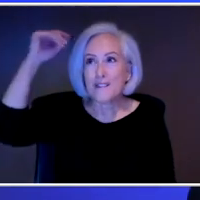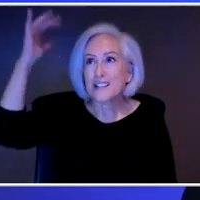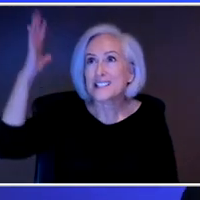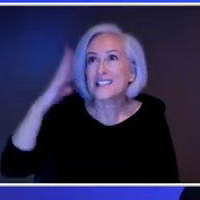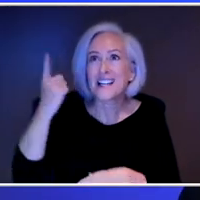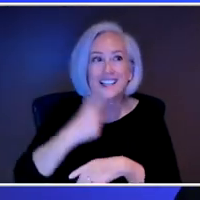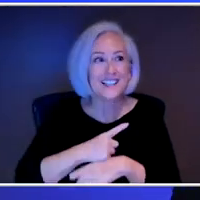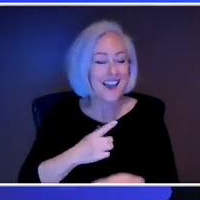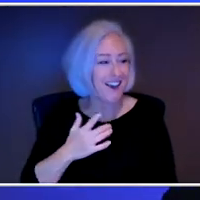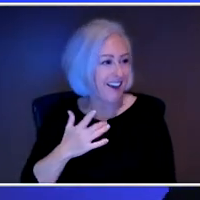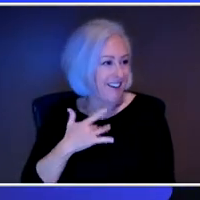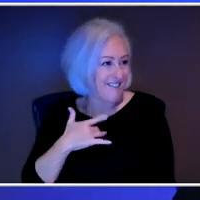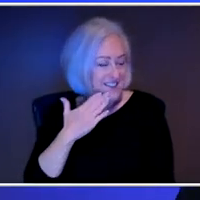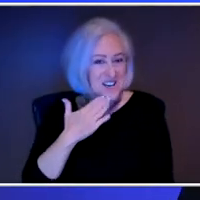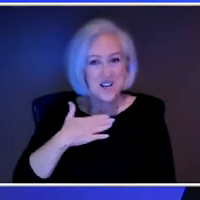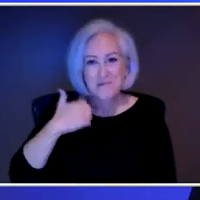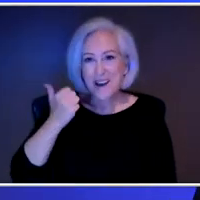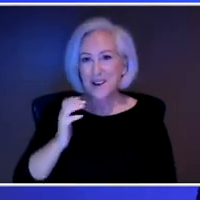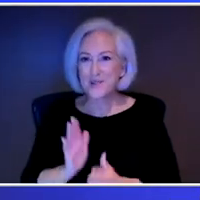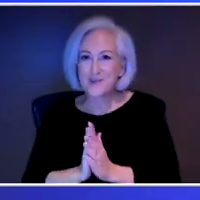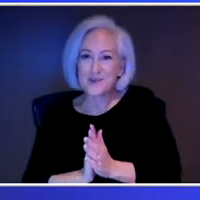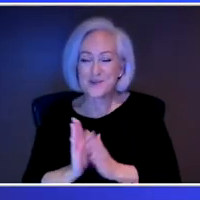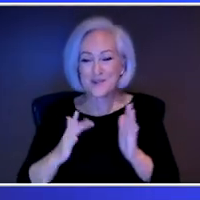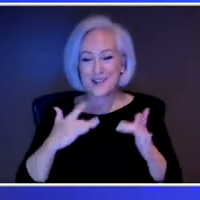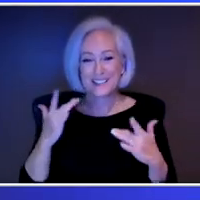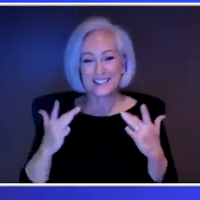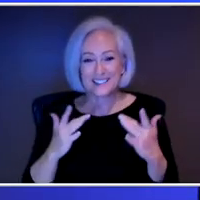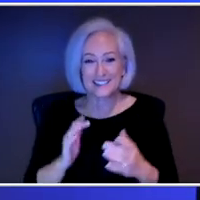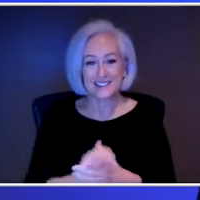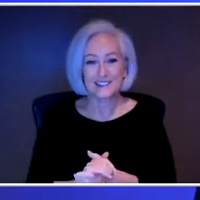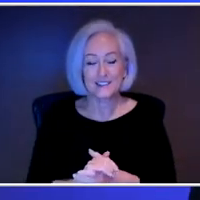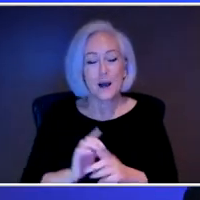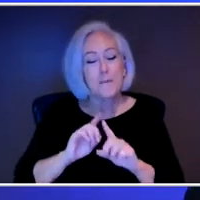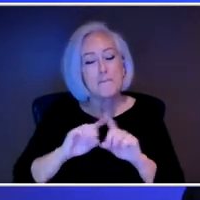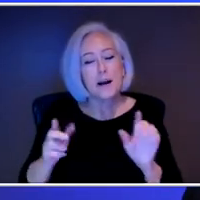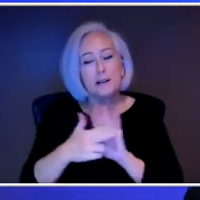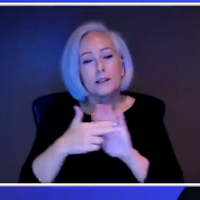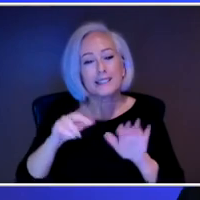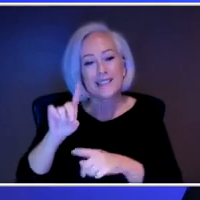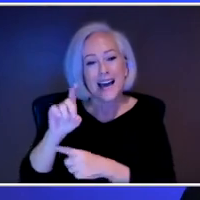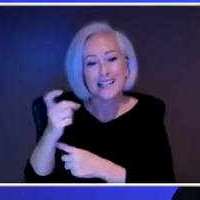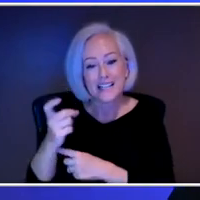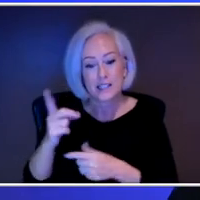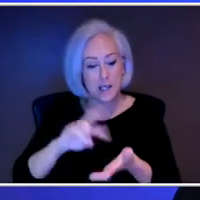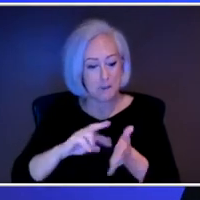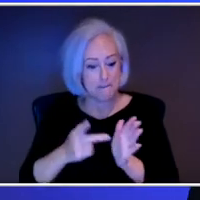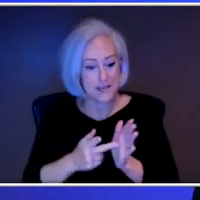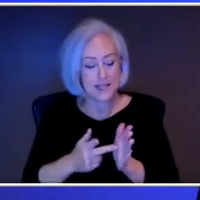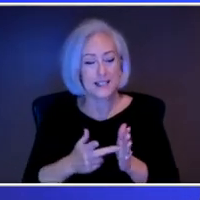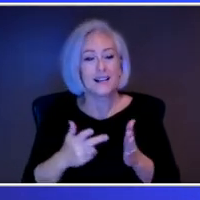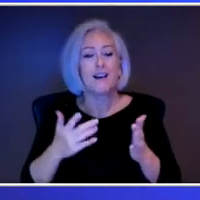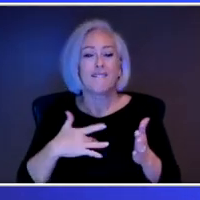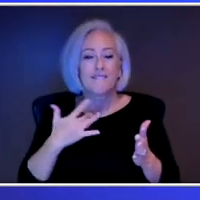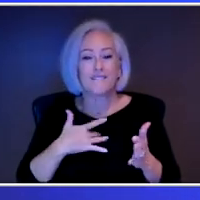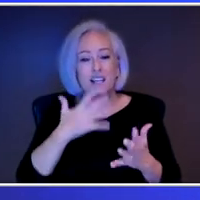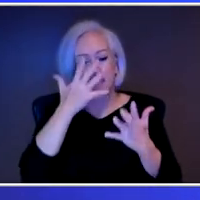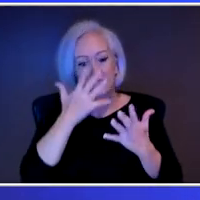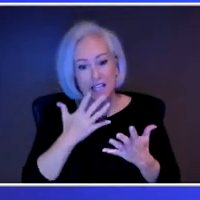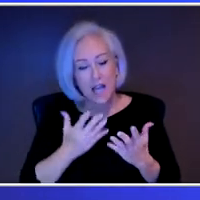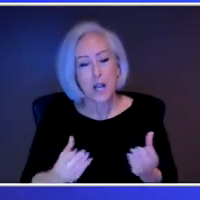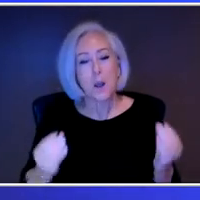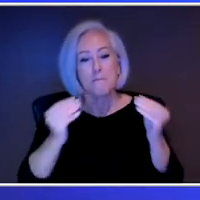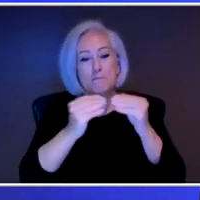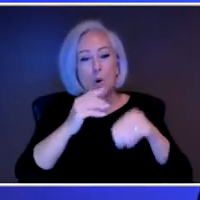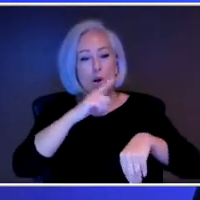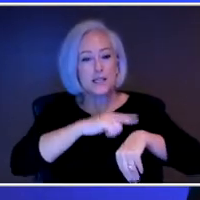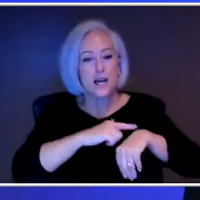lift. When we're looking at a diagnostic consideration, it's more days than not, you know, for an extended period of time. So, it's not something that you're